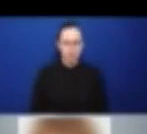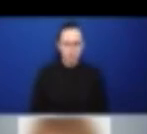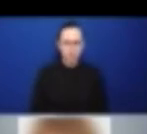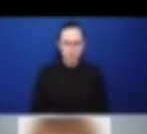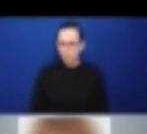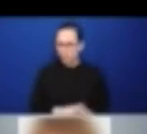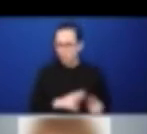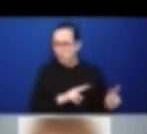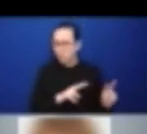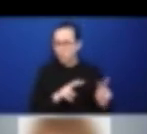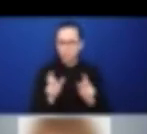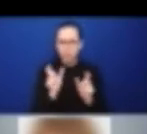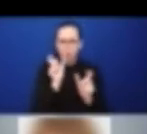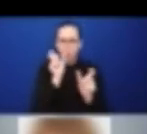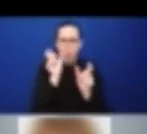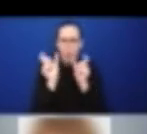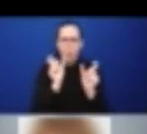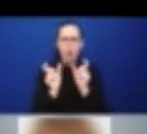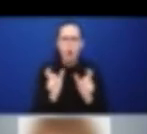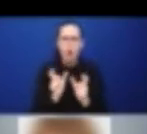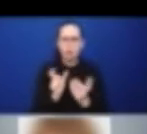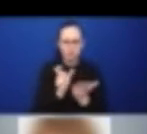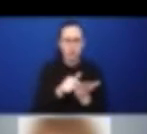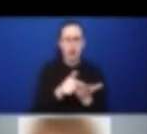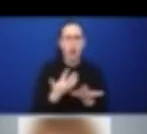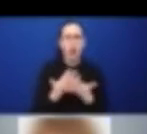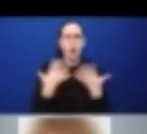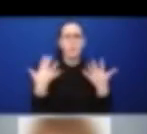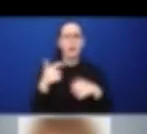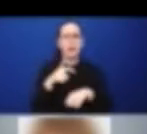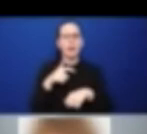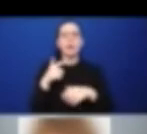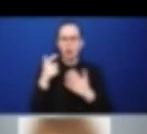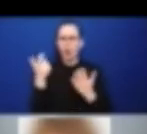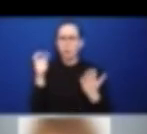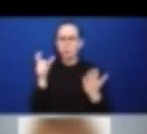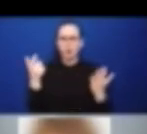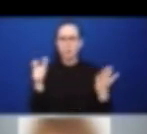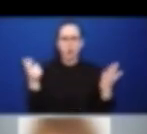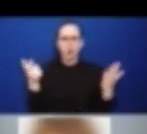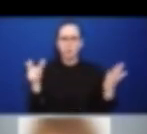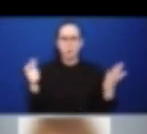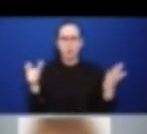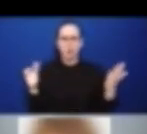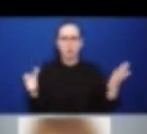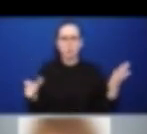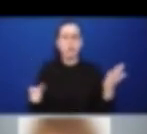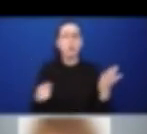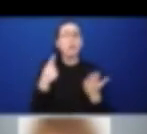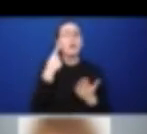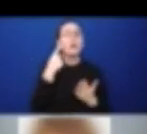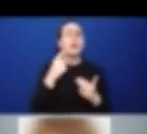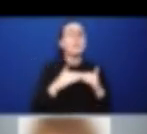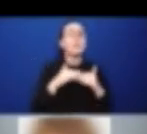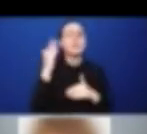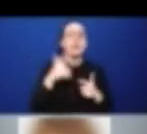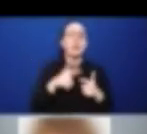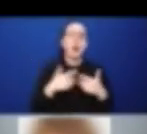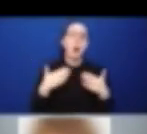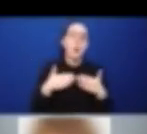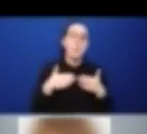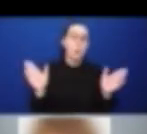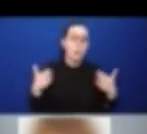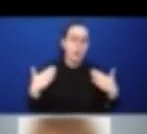we see public health and healthcare and COVID vaccine taking up the kind of primary spots in this,